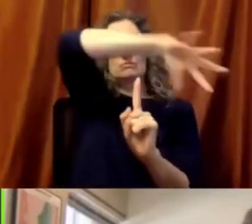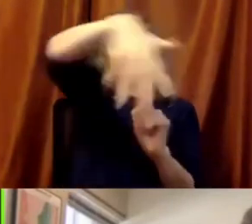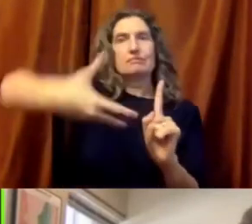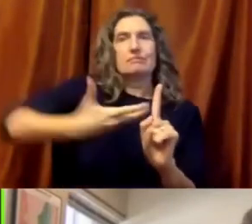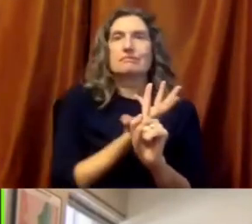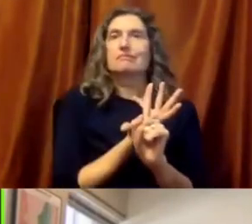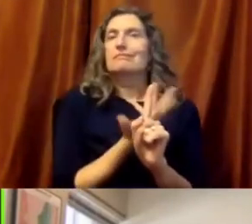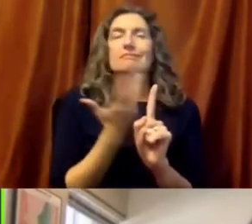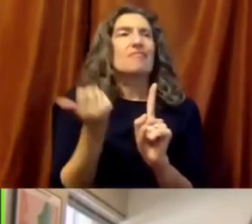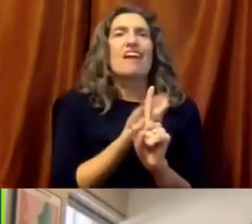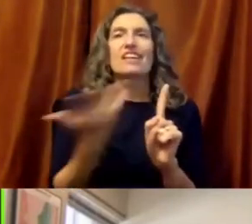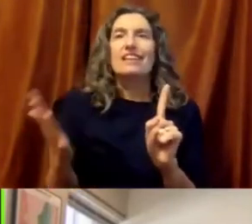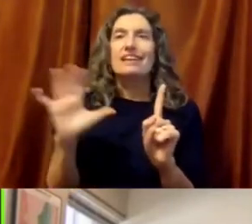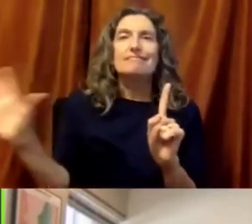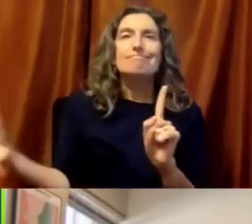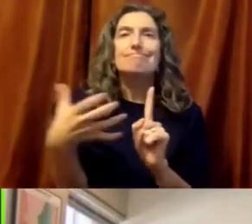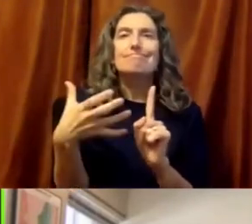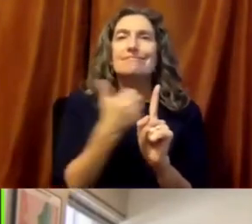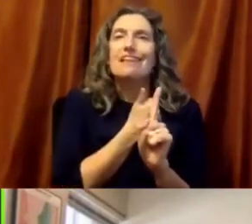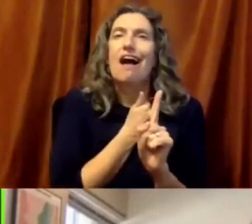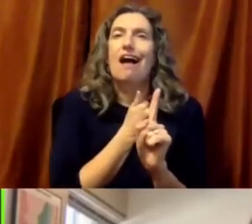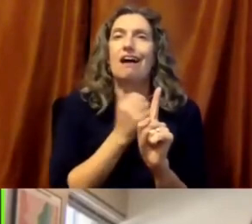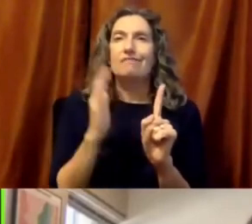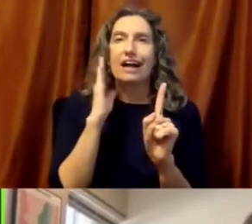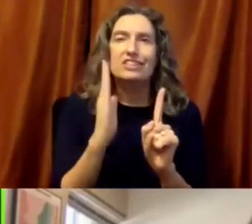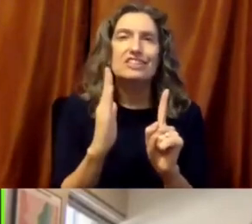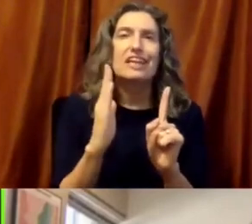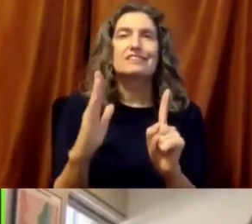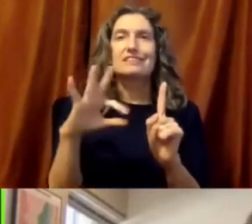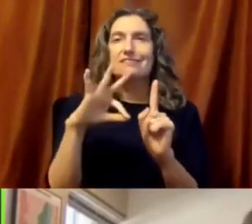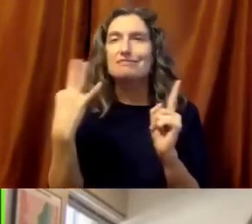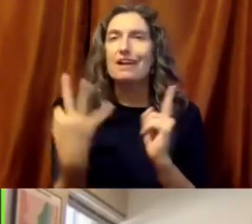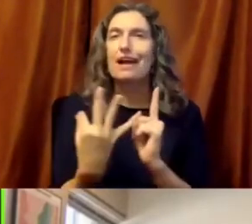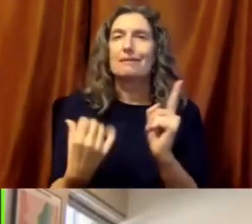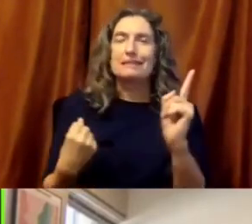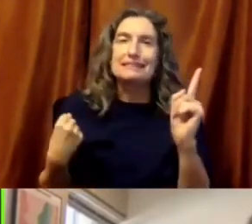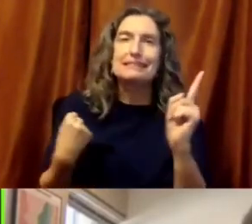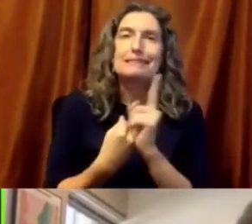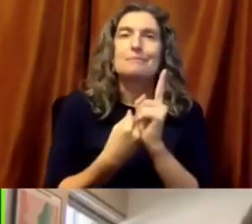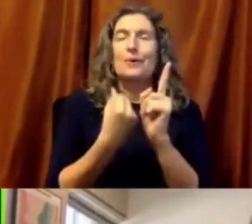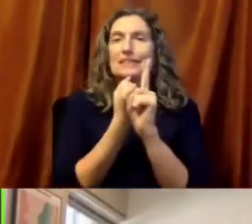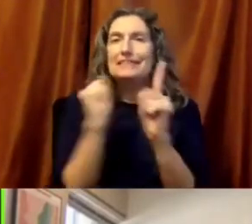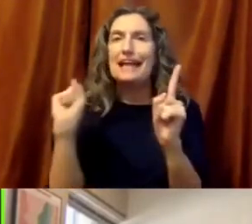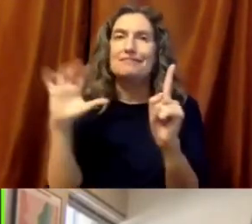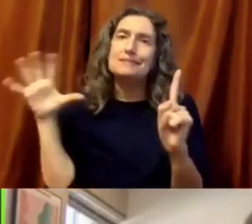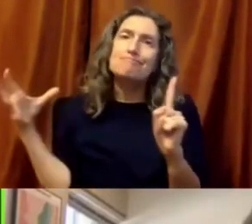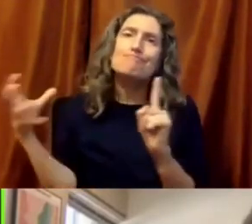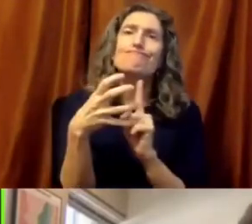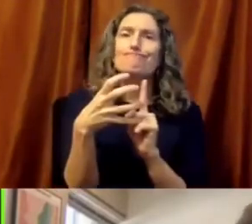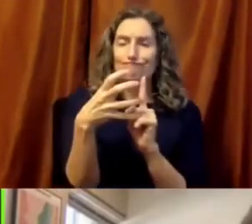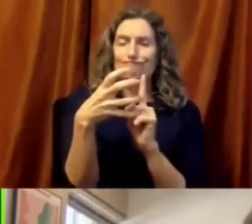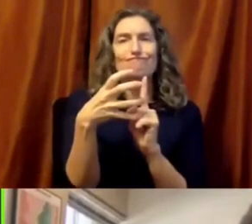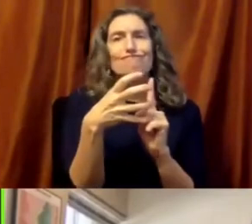kind of universal attention, the wrap around love, attention, all of the elements of